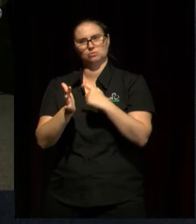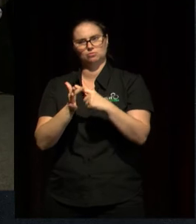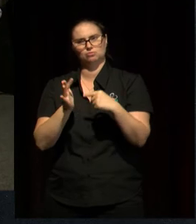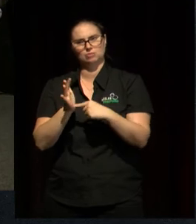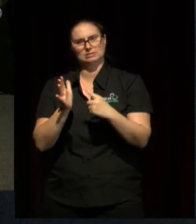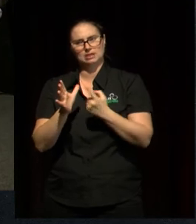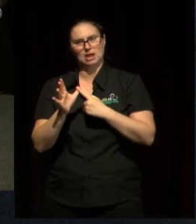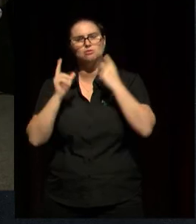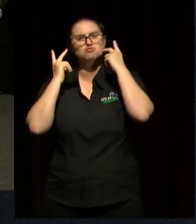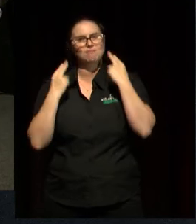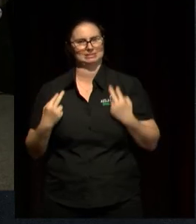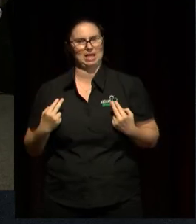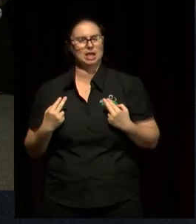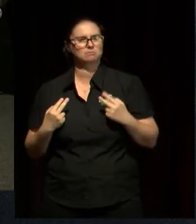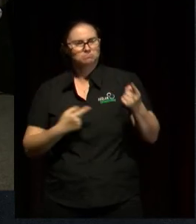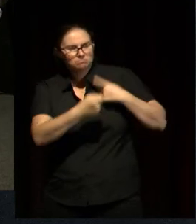and why you think that is.